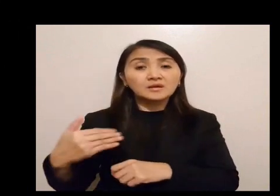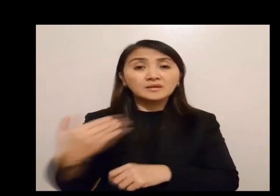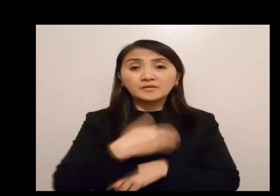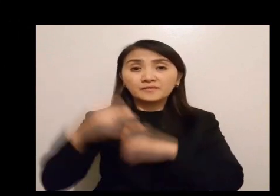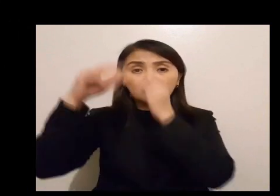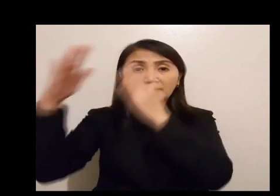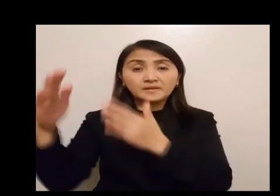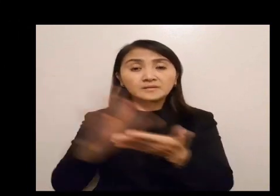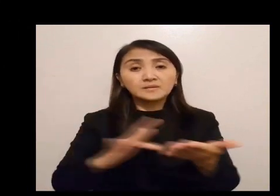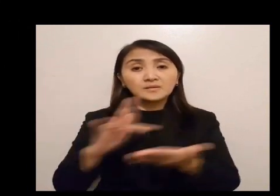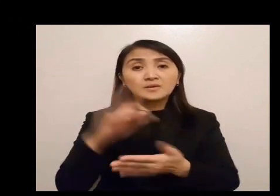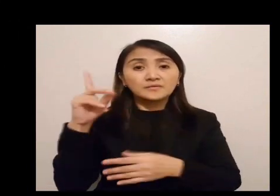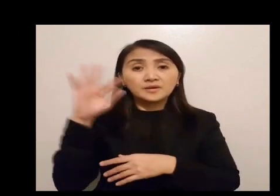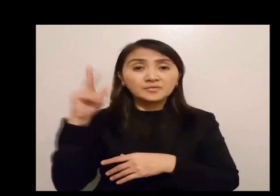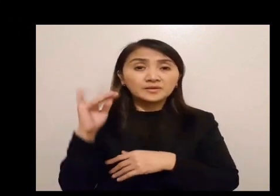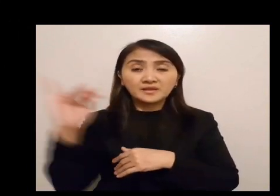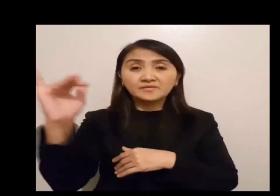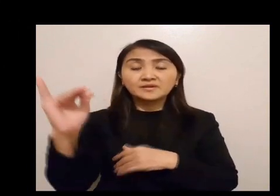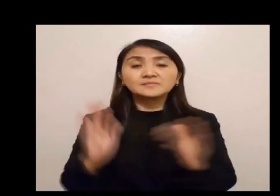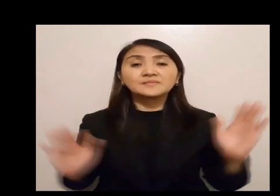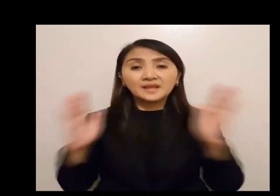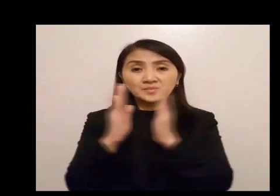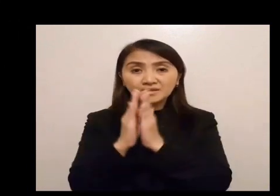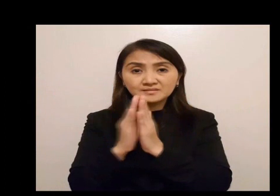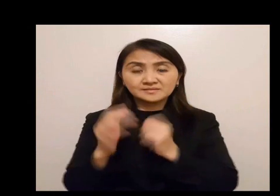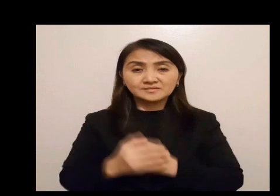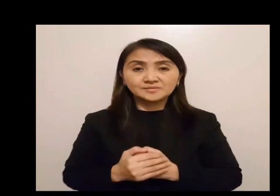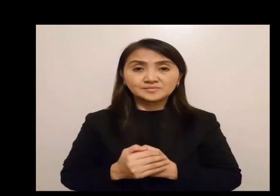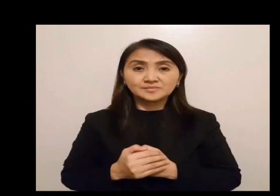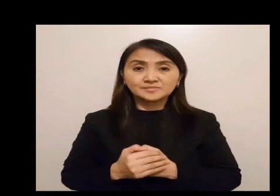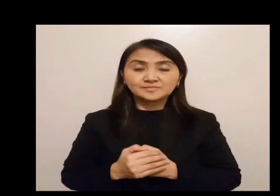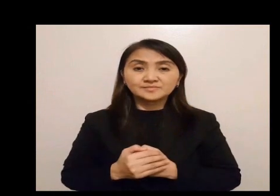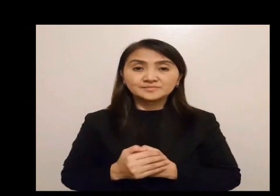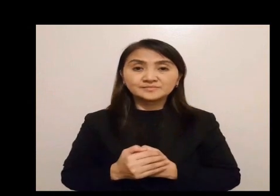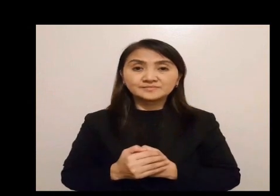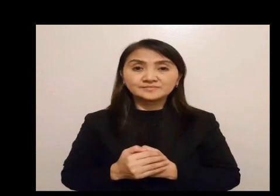To our God and Father, glory forever and ever. Amen.